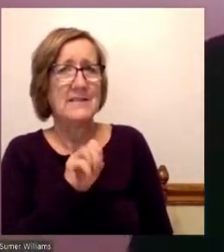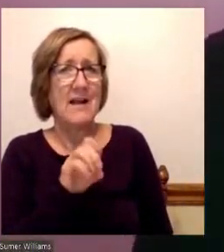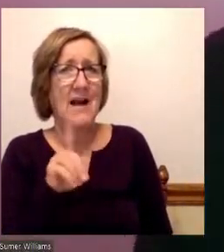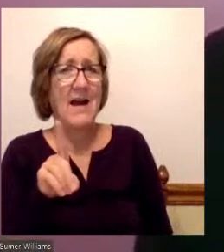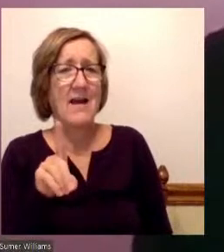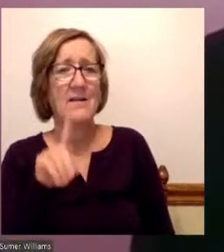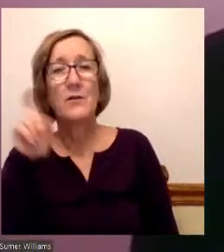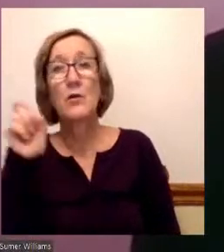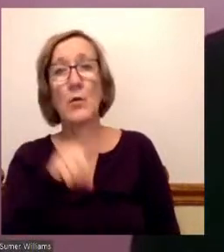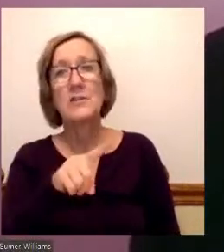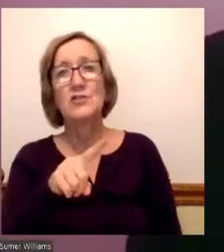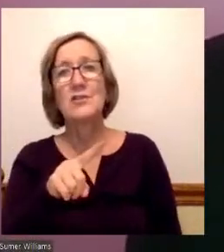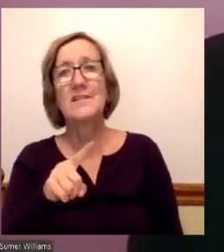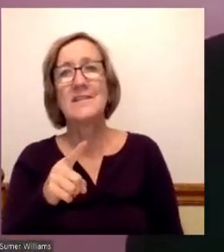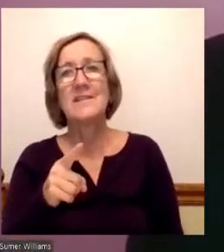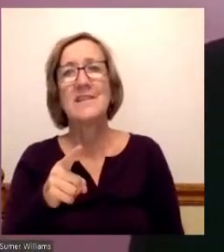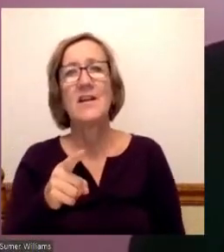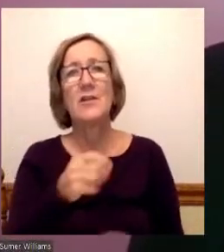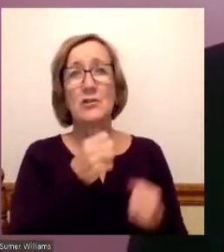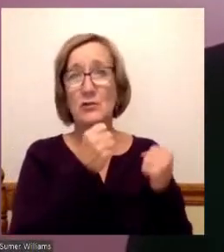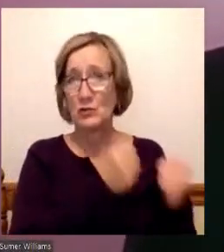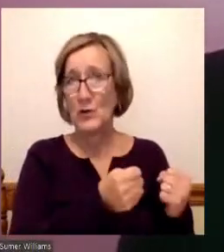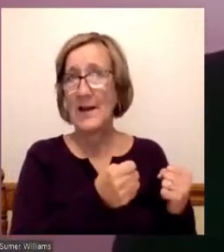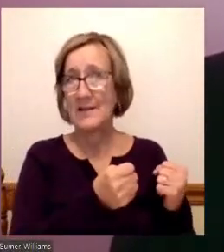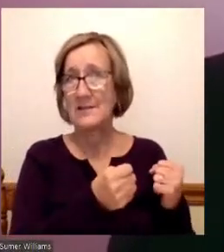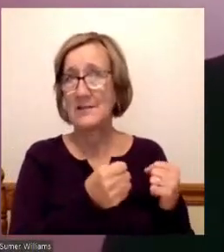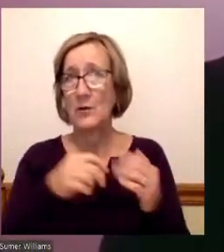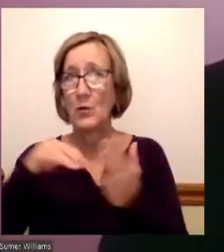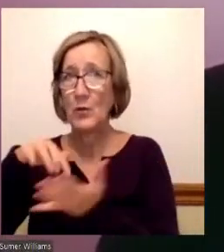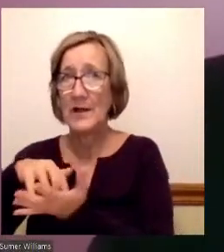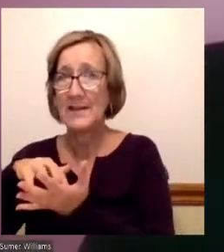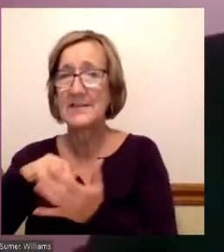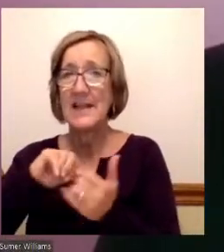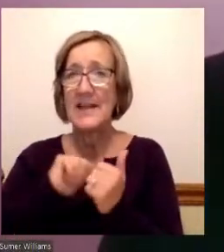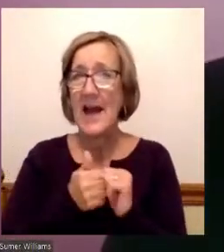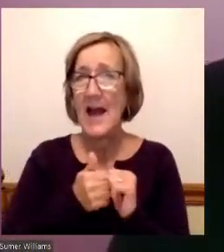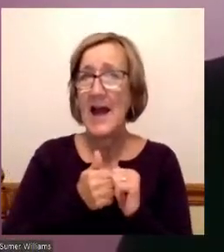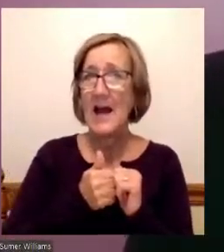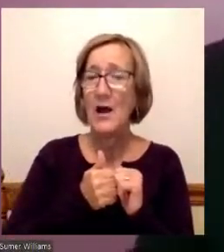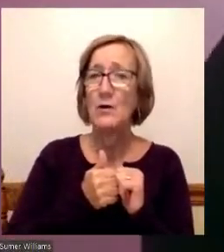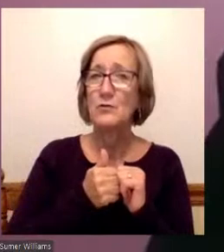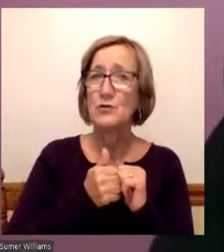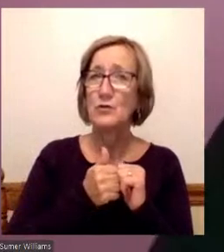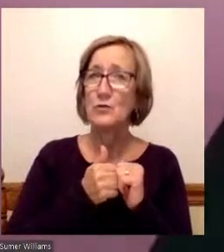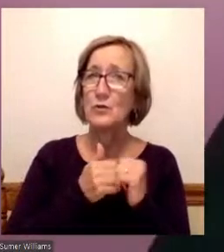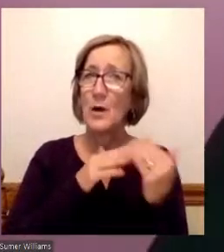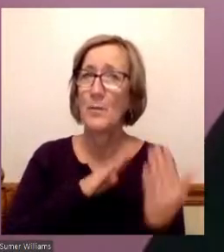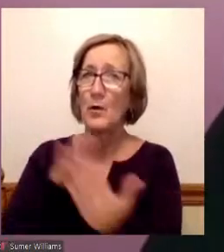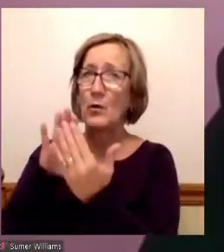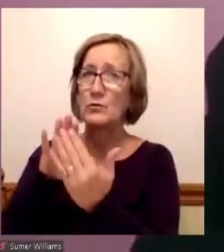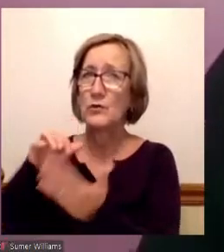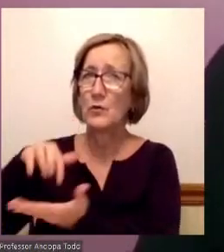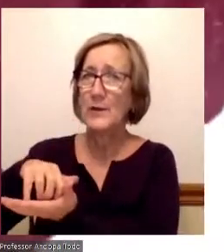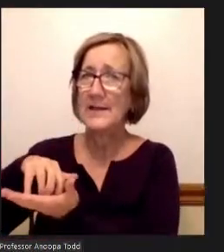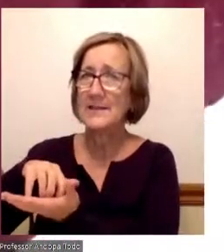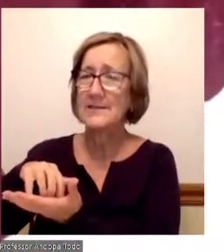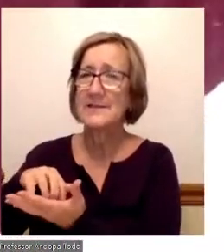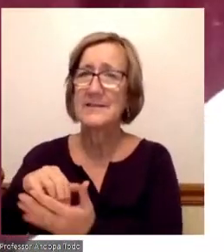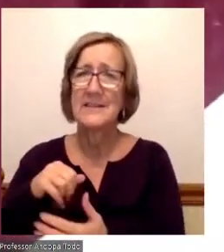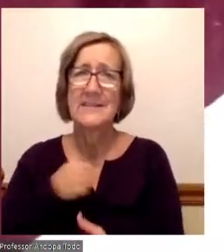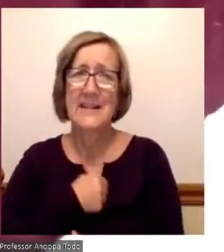of, of the strengths and weaknesses and how to address the weakness. Once again, I apologize. Thank you.